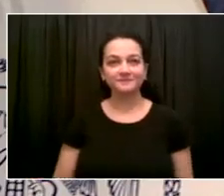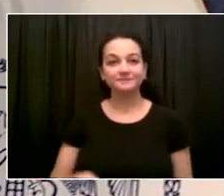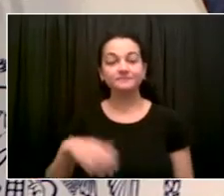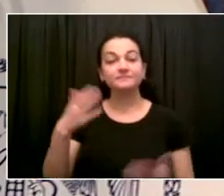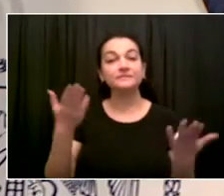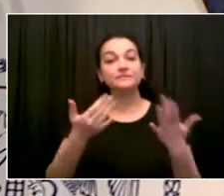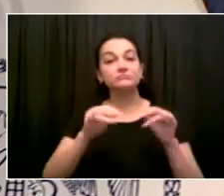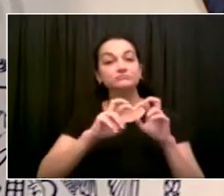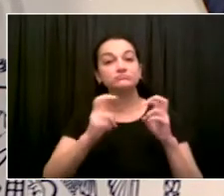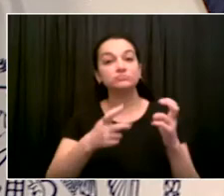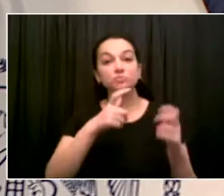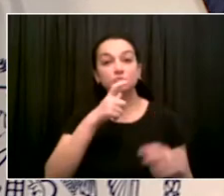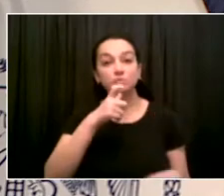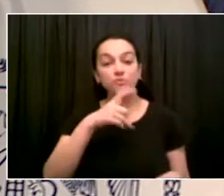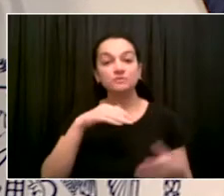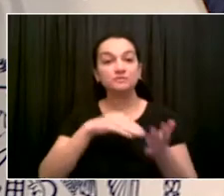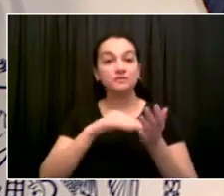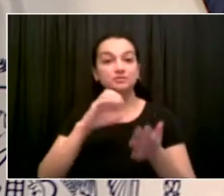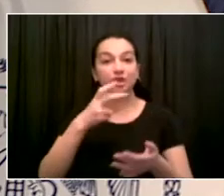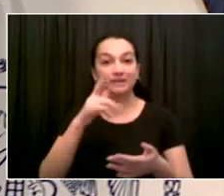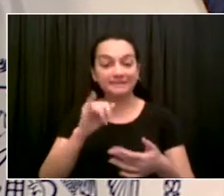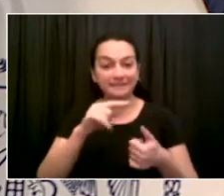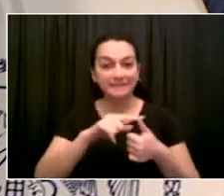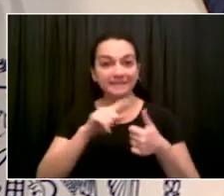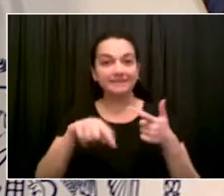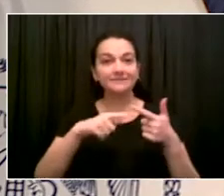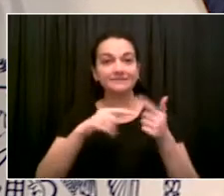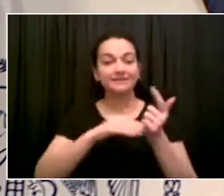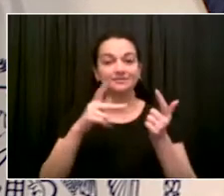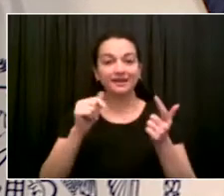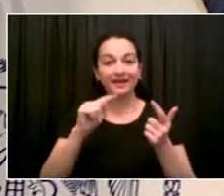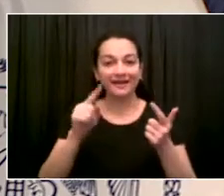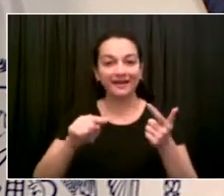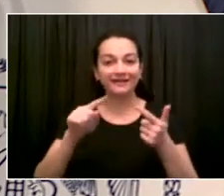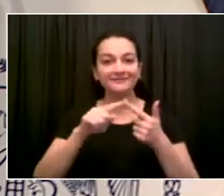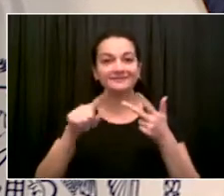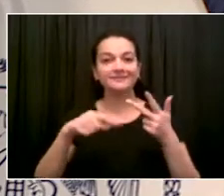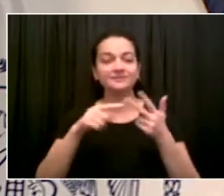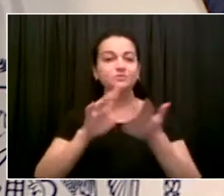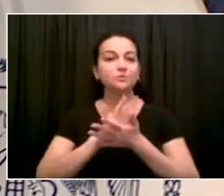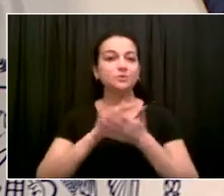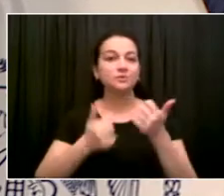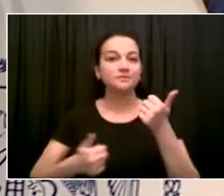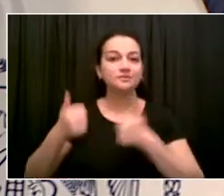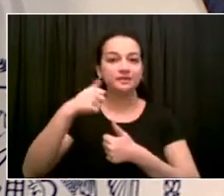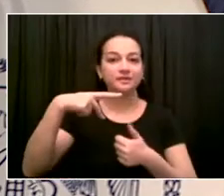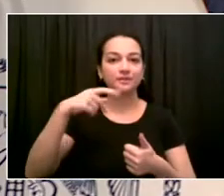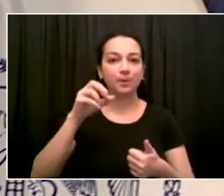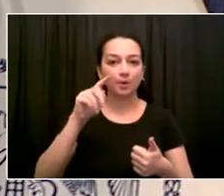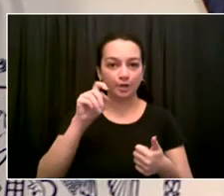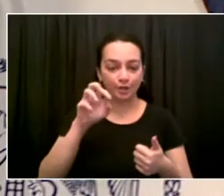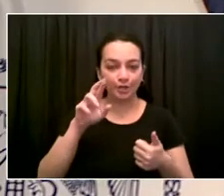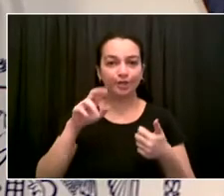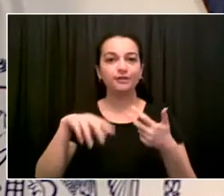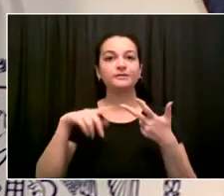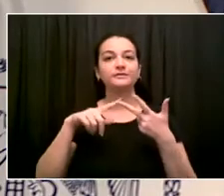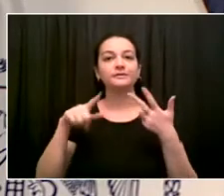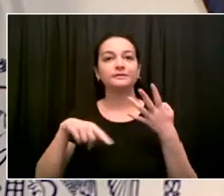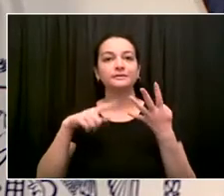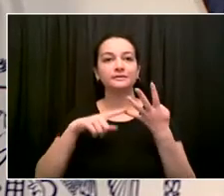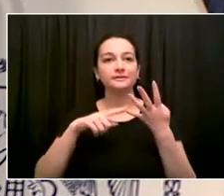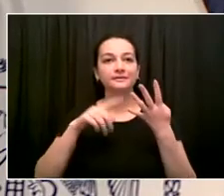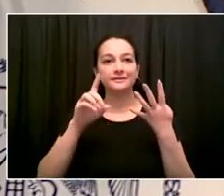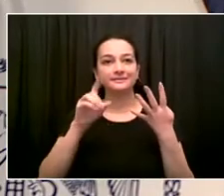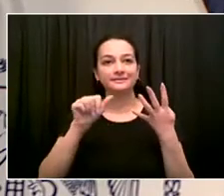Dr. Choksi, by Dr. Katz, by Chancellor Porter, and by the Executive Director of Citywide Events, Dan Gross. The first question